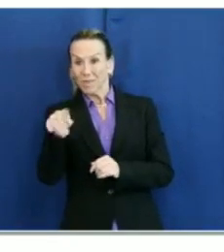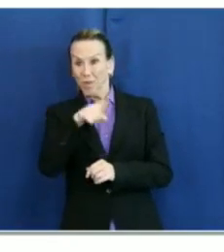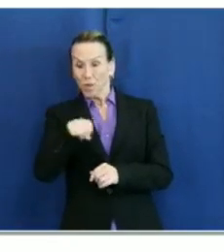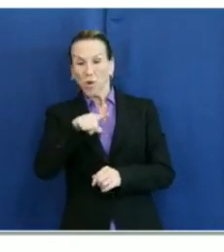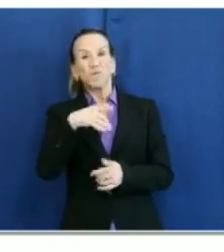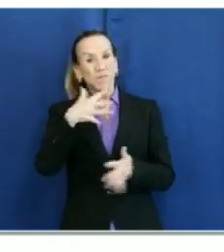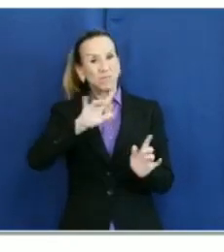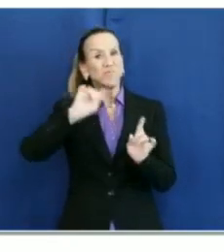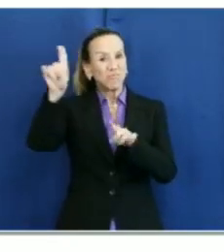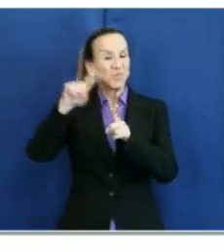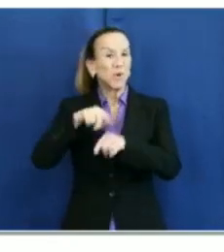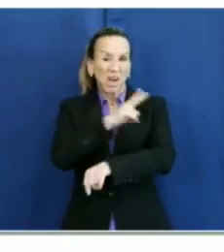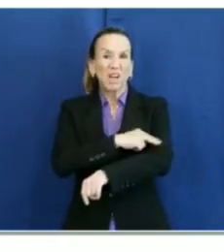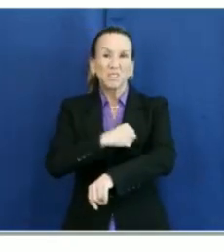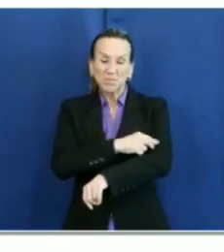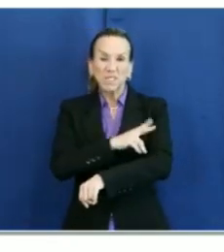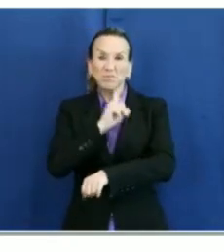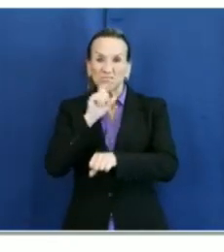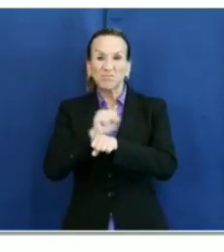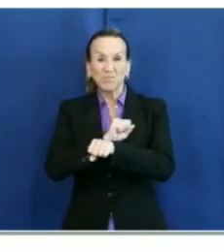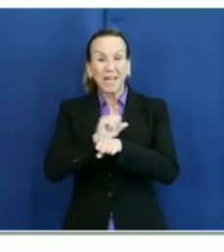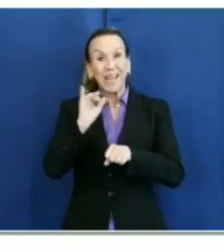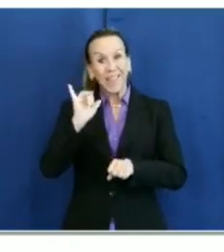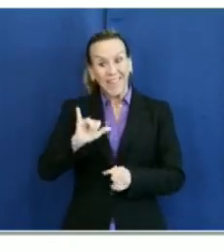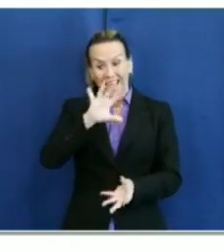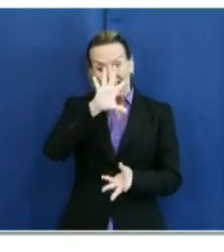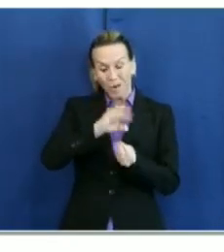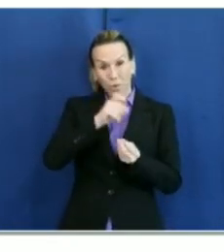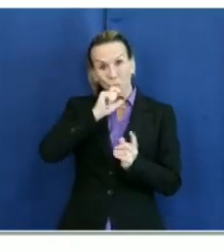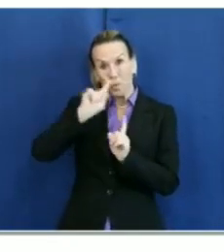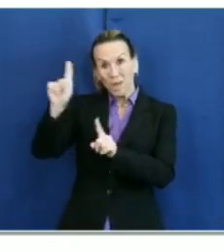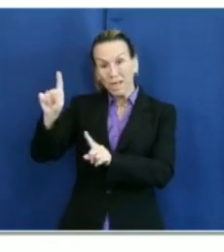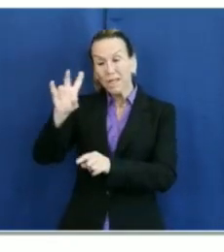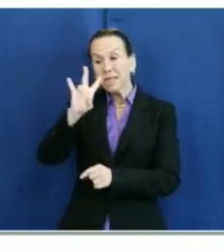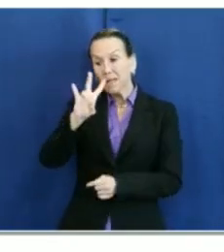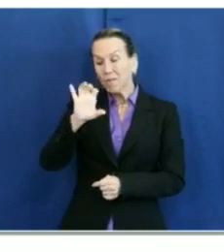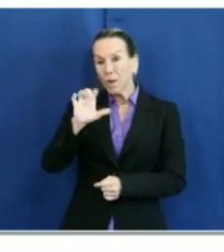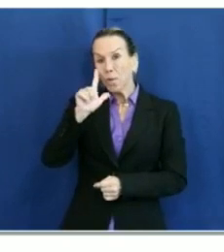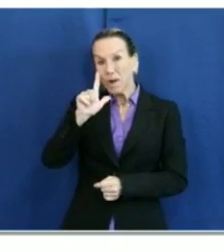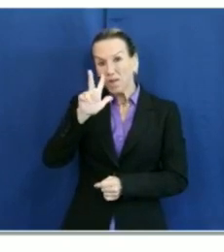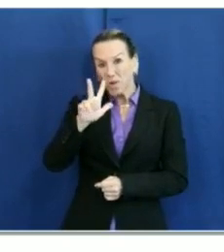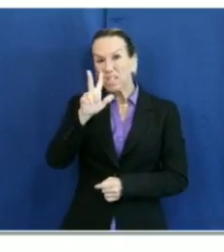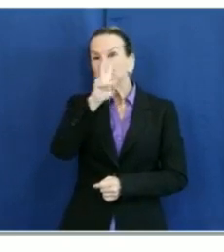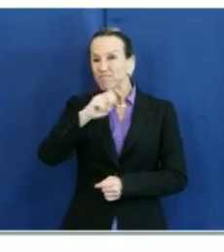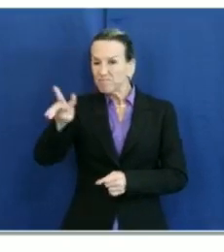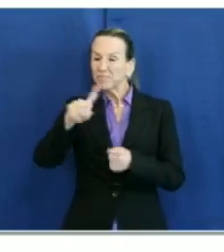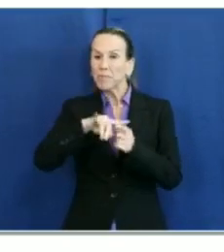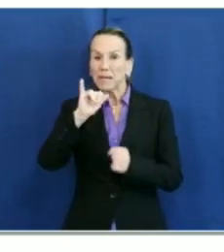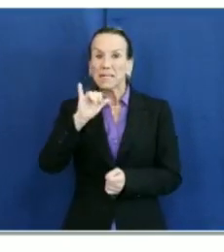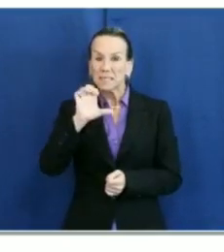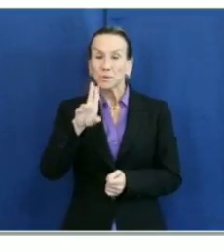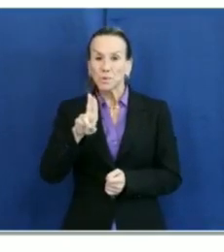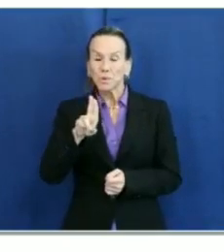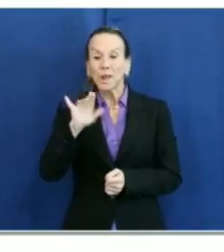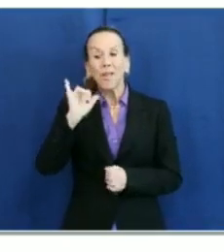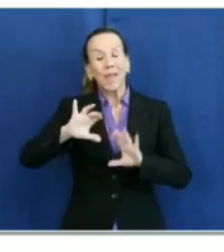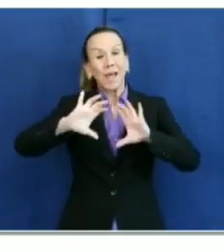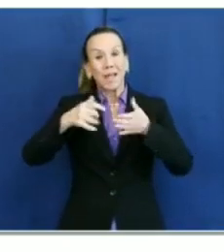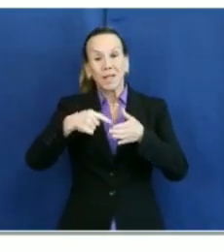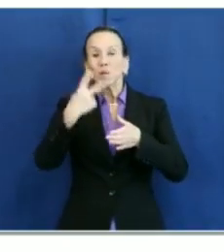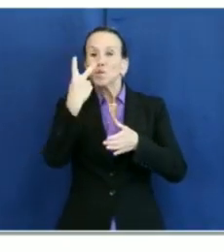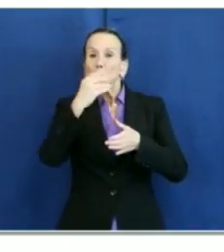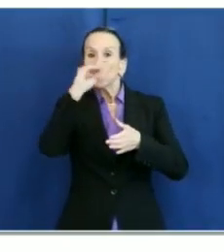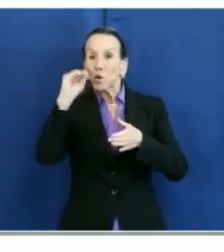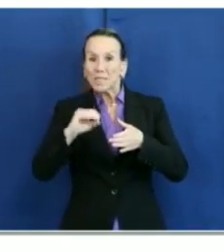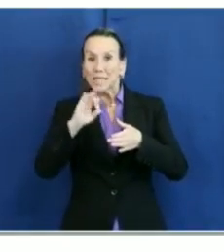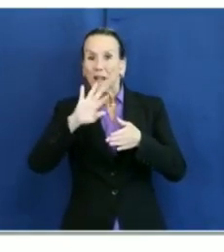and of that hospitalized number, 723 have been admitted to the ICU. This represents 2%